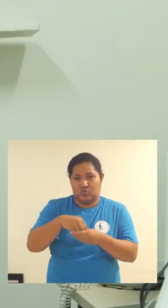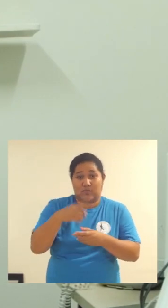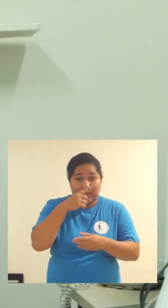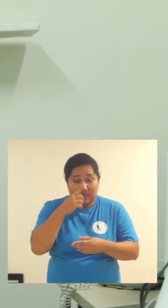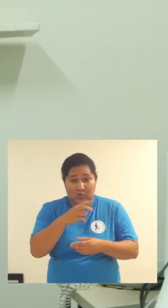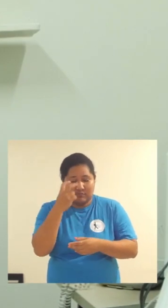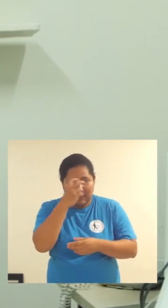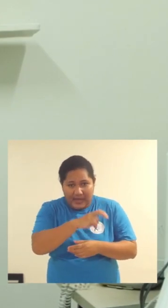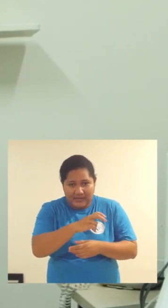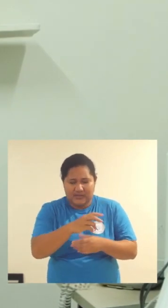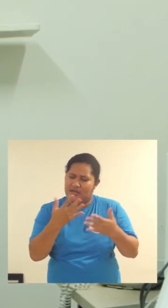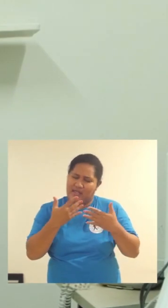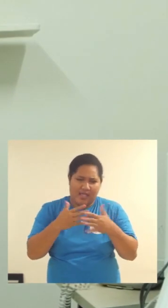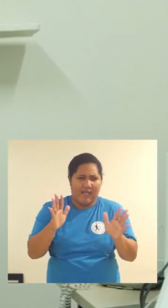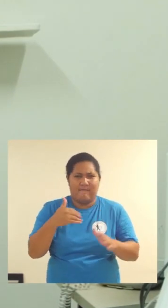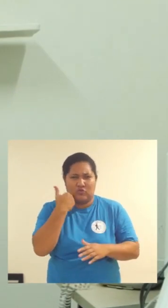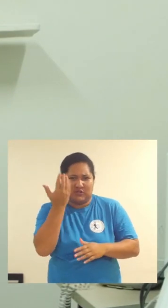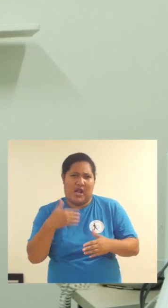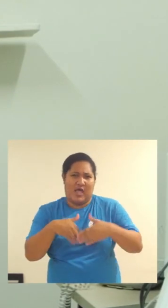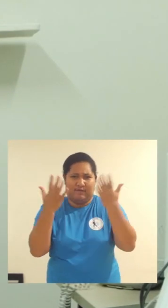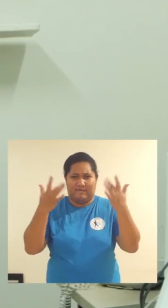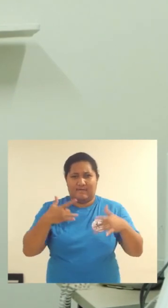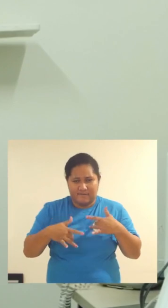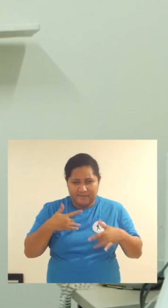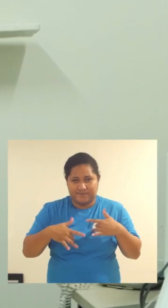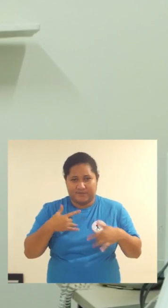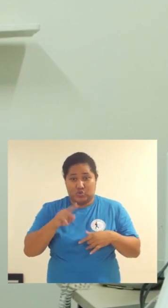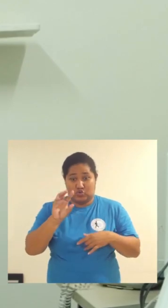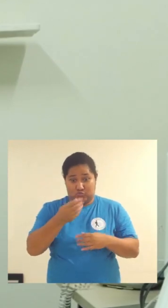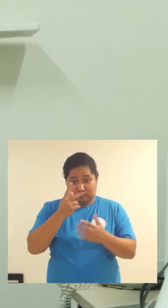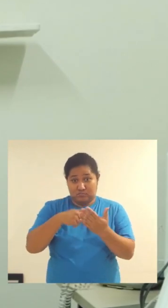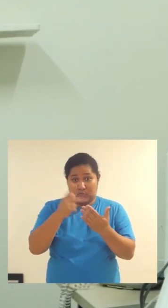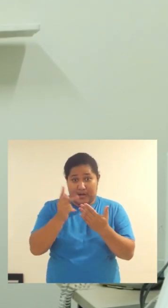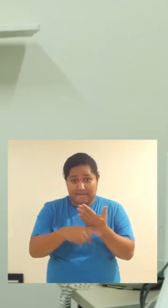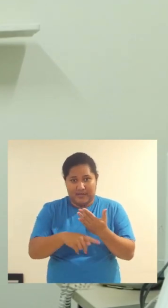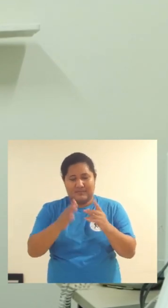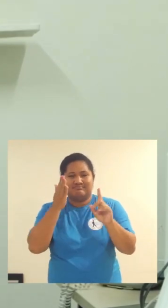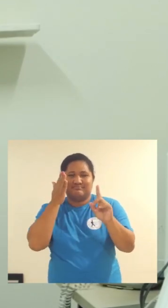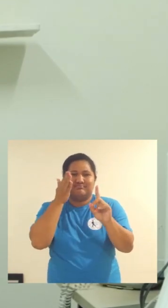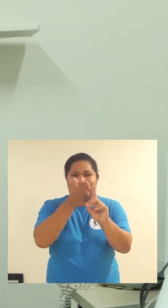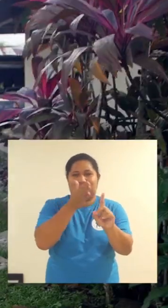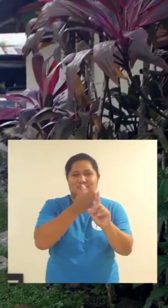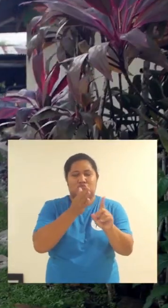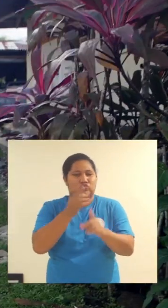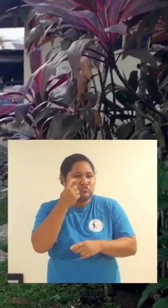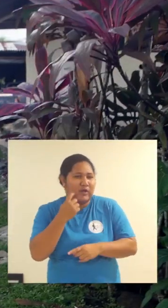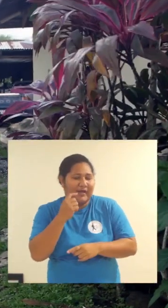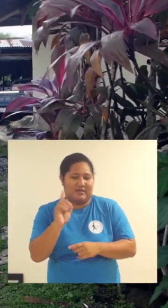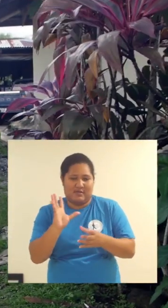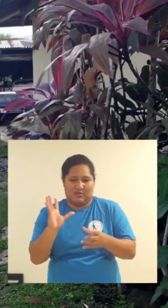We do that. When am a single person I am a with a little